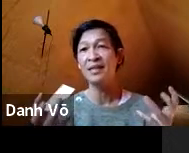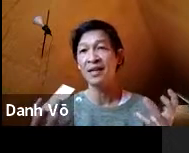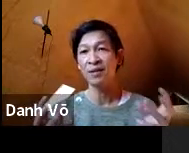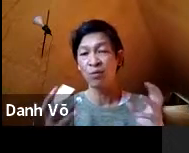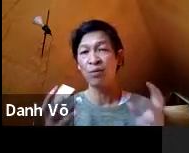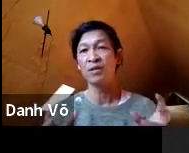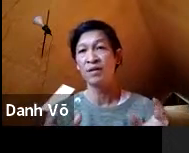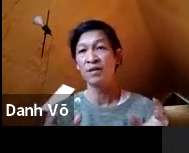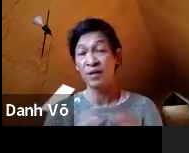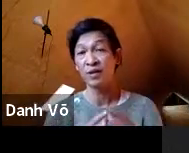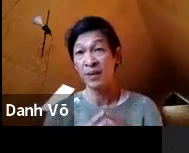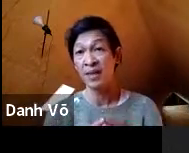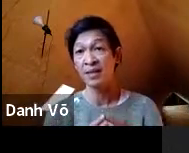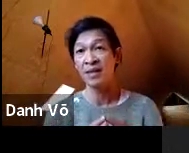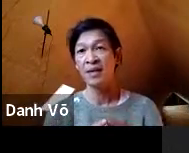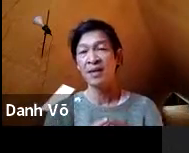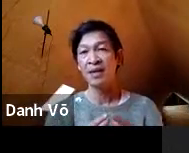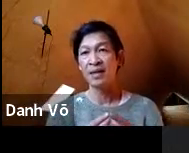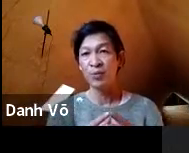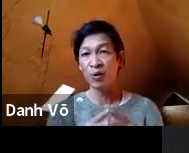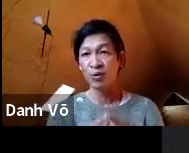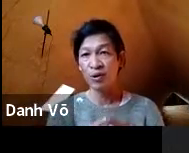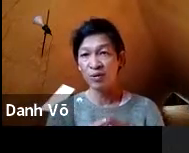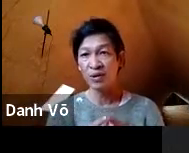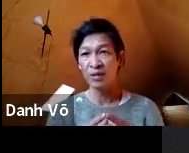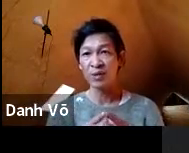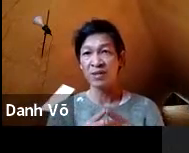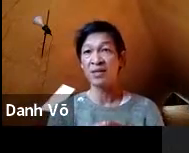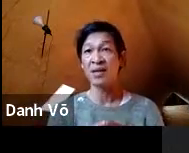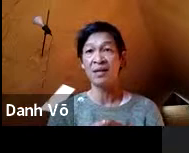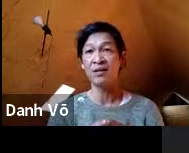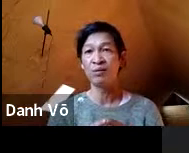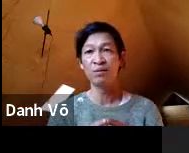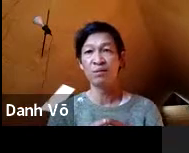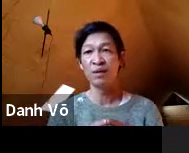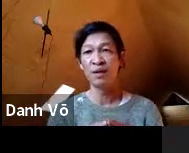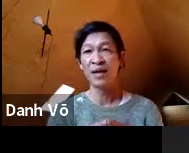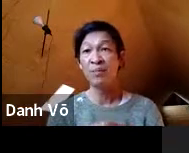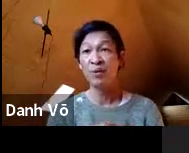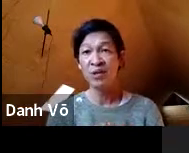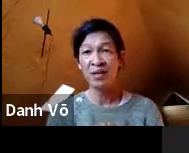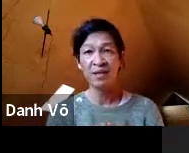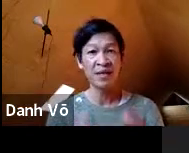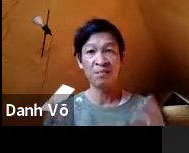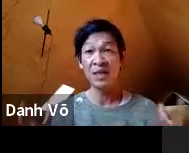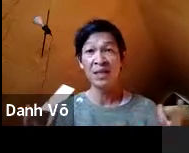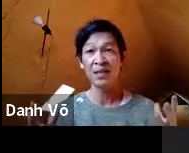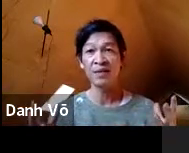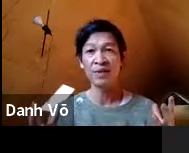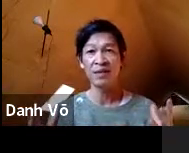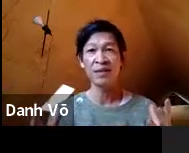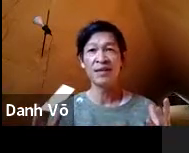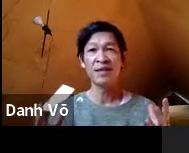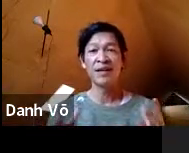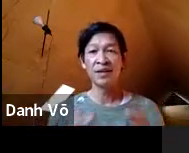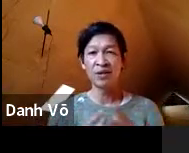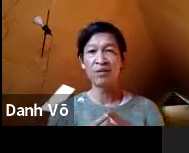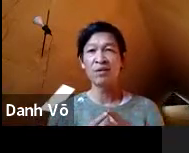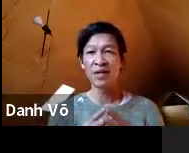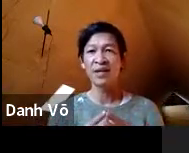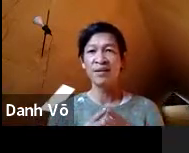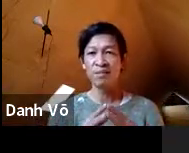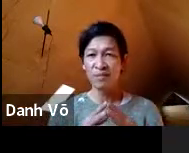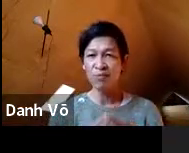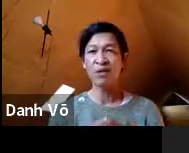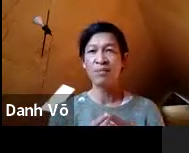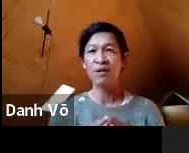enhance the quality of such a space? And as we all know, it was designed to amputate meaning, right? I